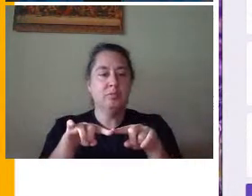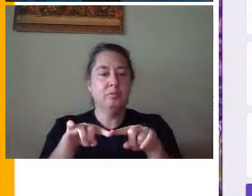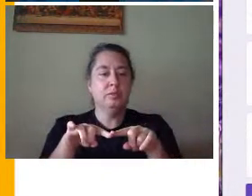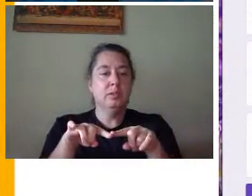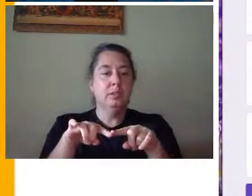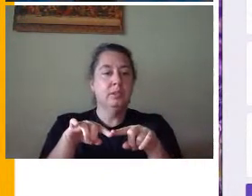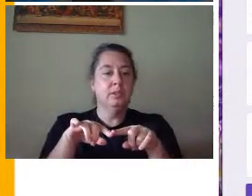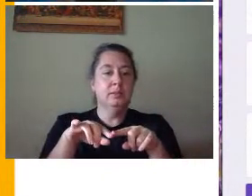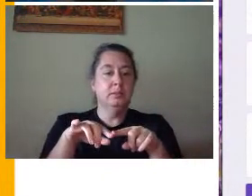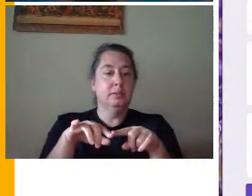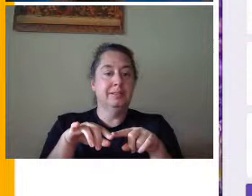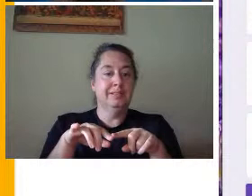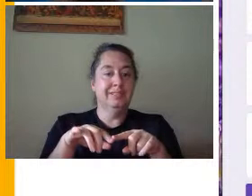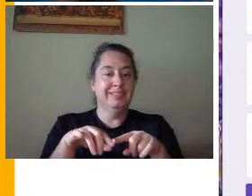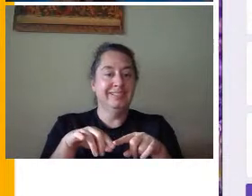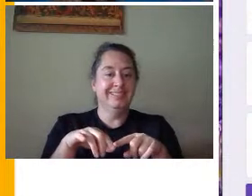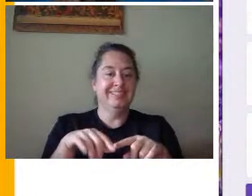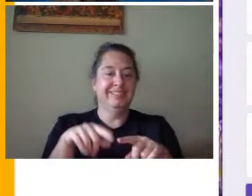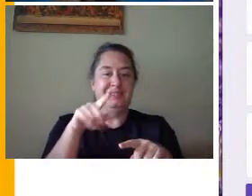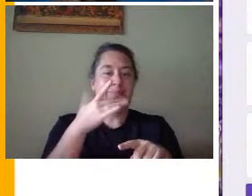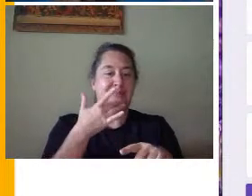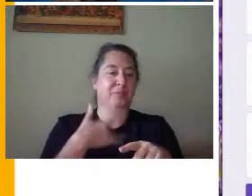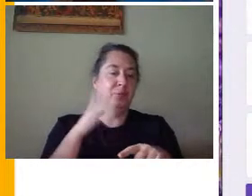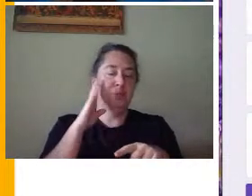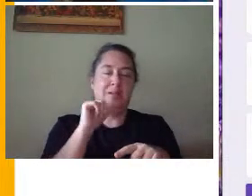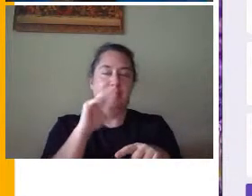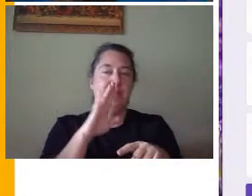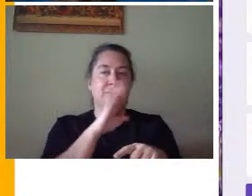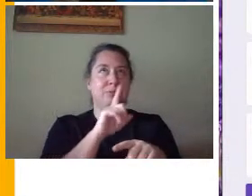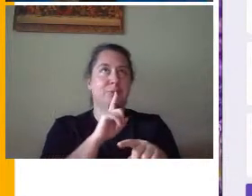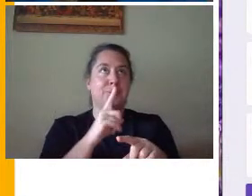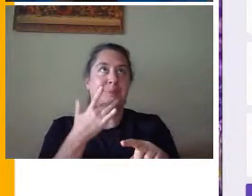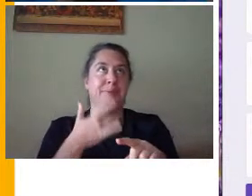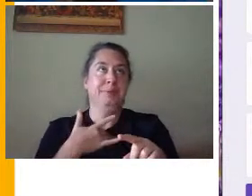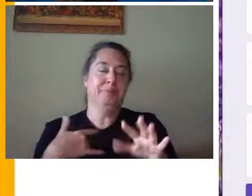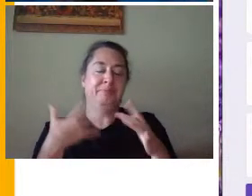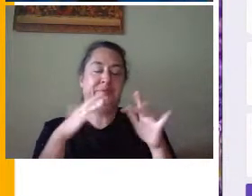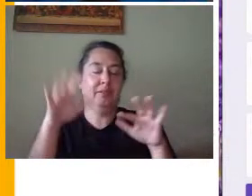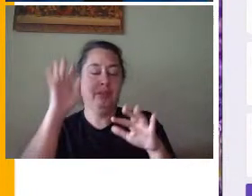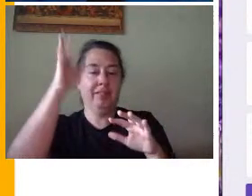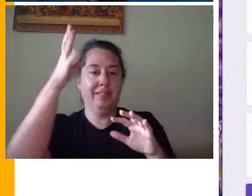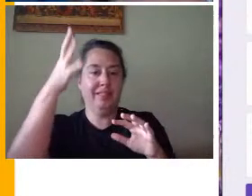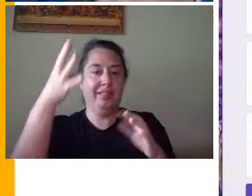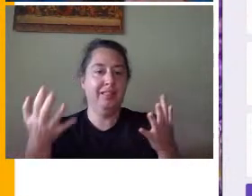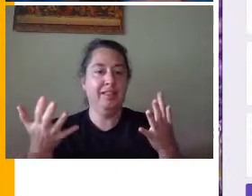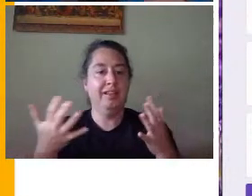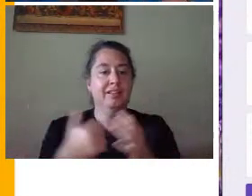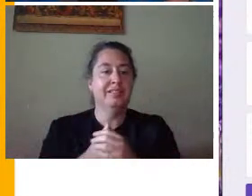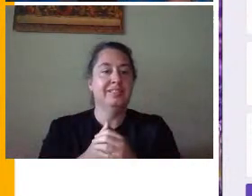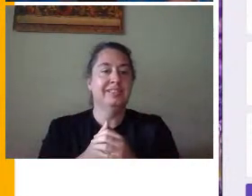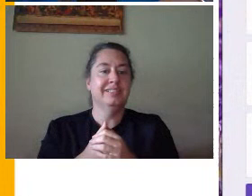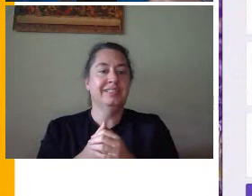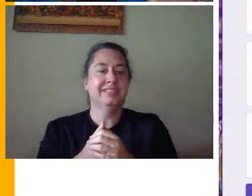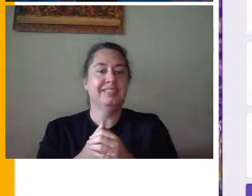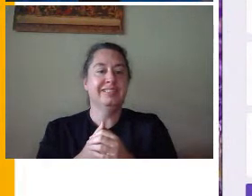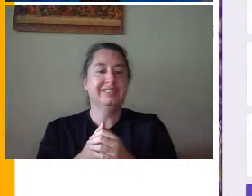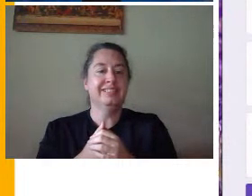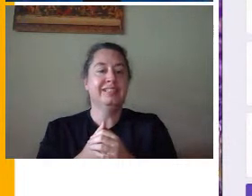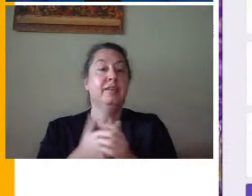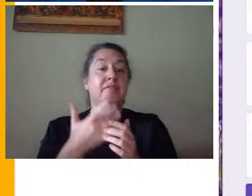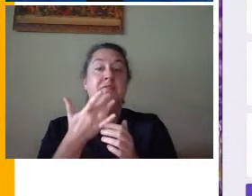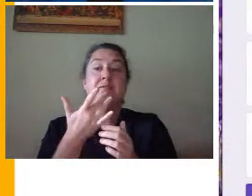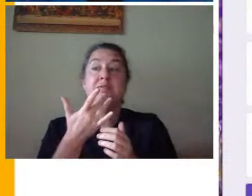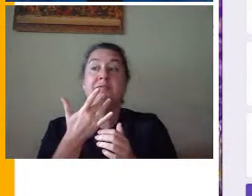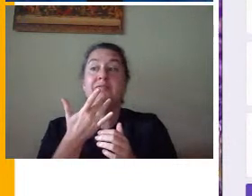First date, this is not going to be his real birthday, but we just putting in numbers. Favorite